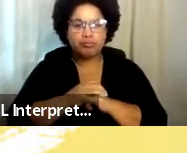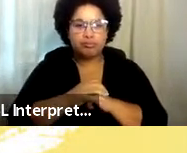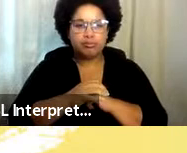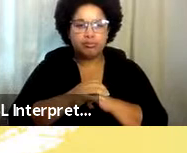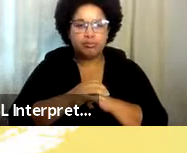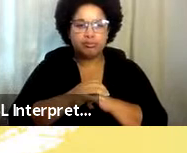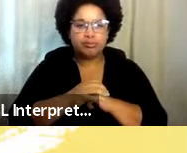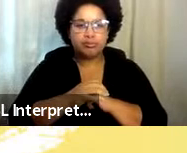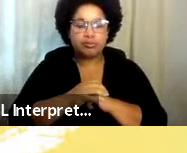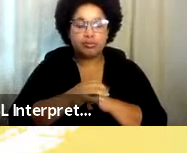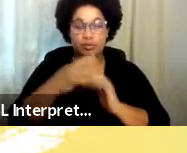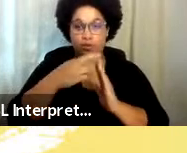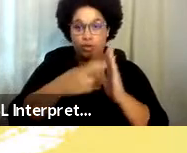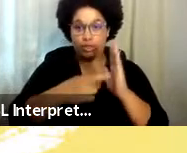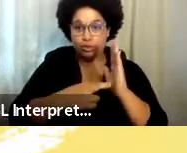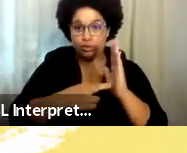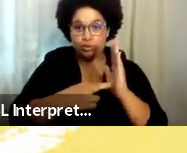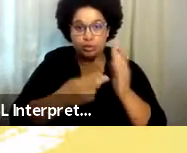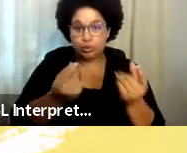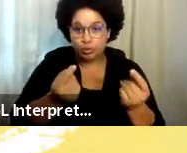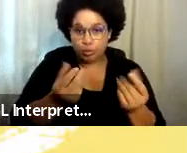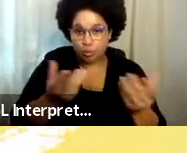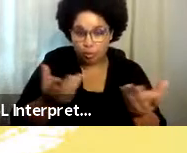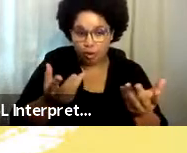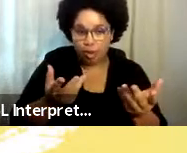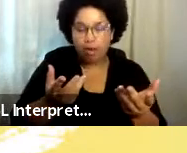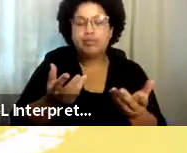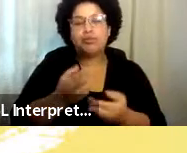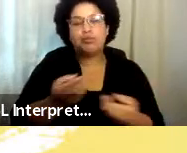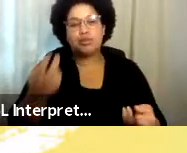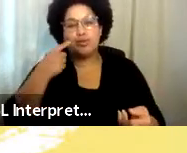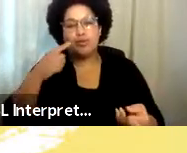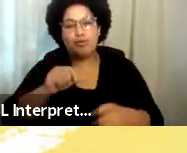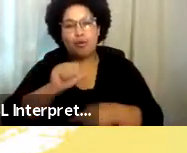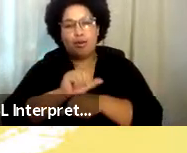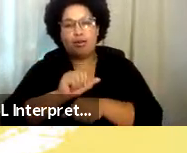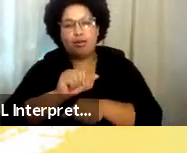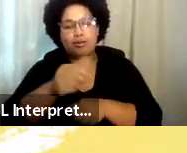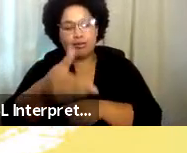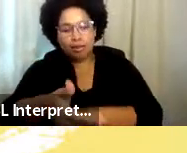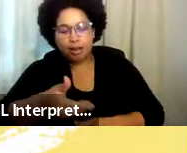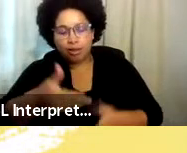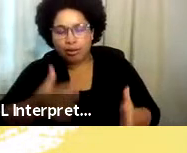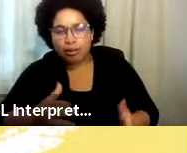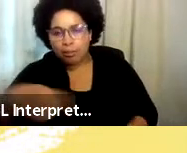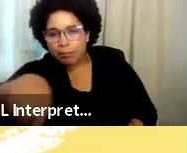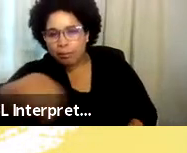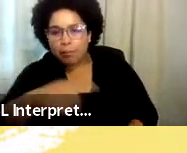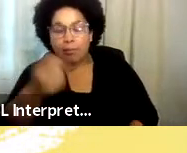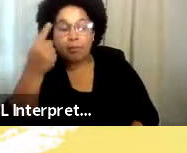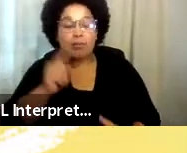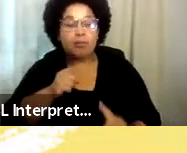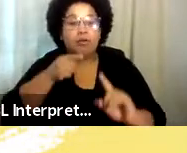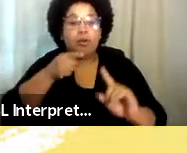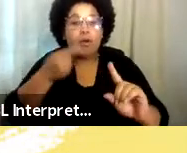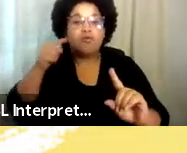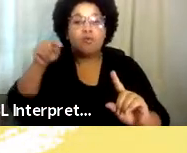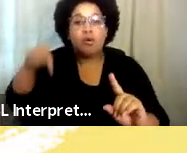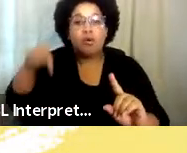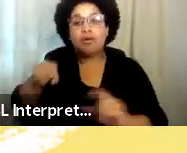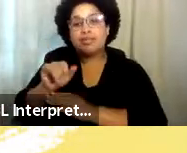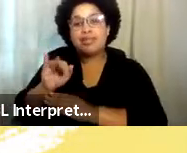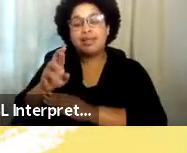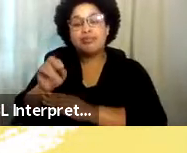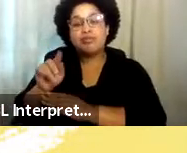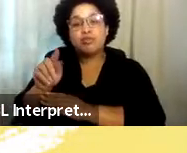The registry serves as a resource for employers. The lets employers know that SAG-AFTRA has reviewed proof of